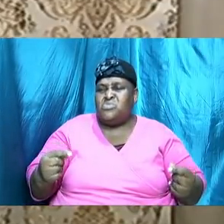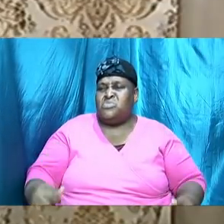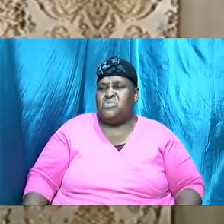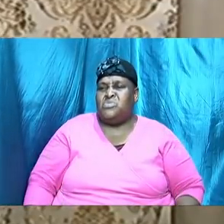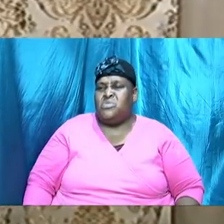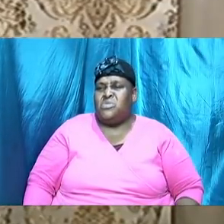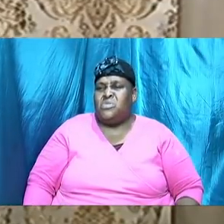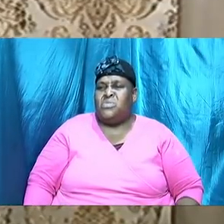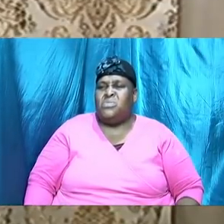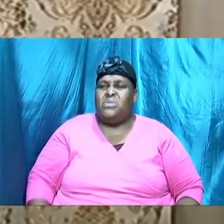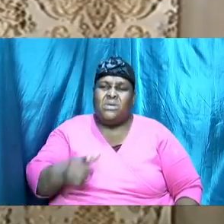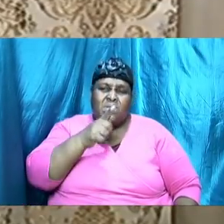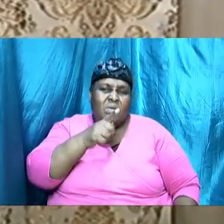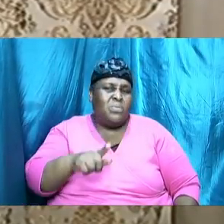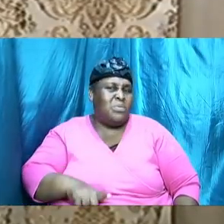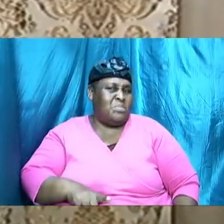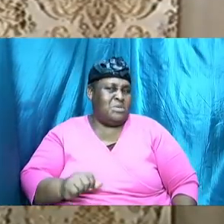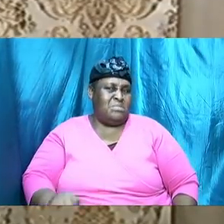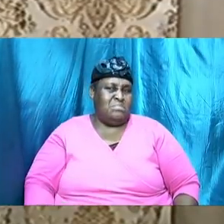with the lady